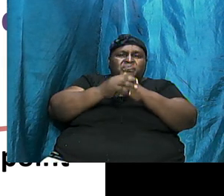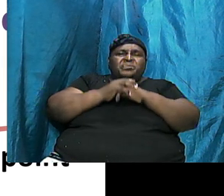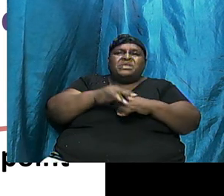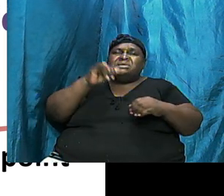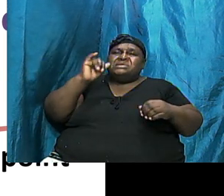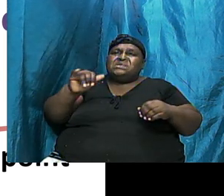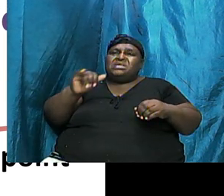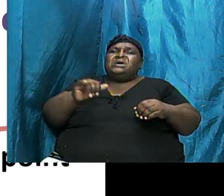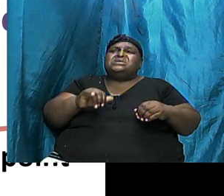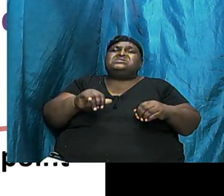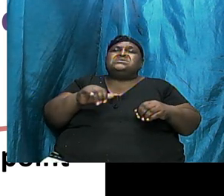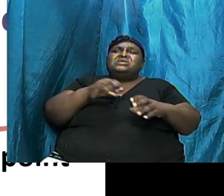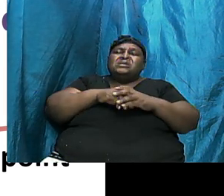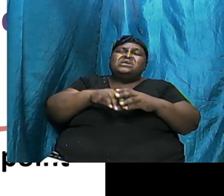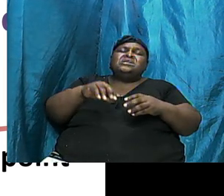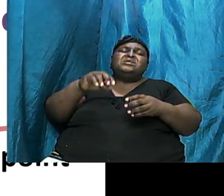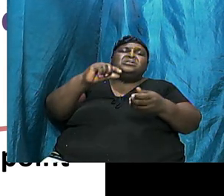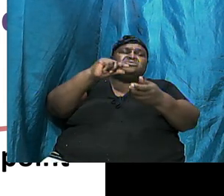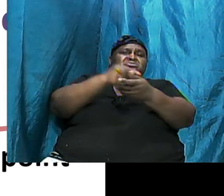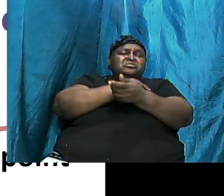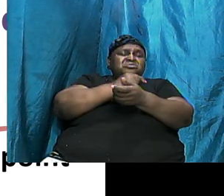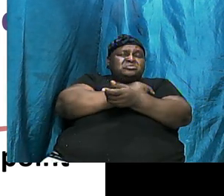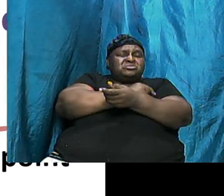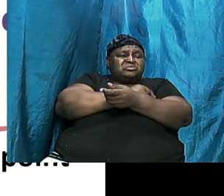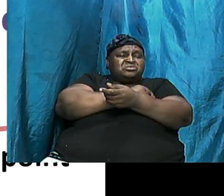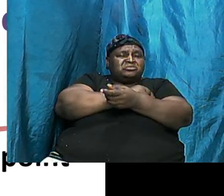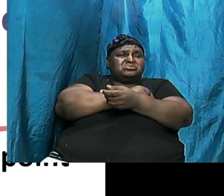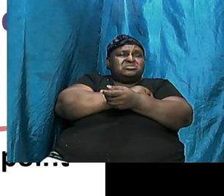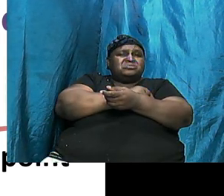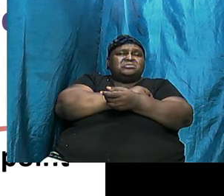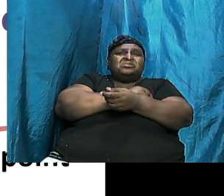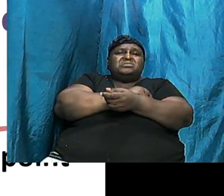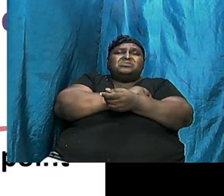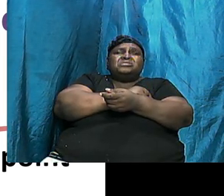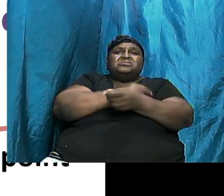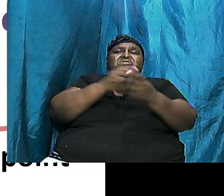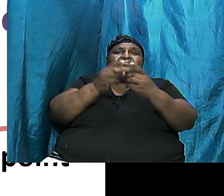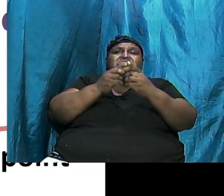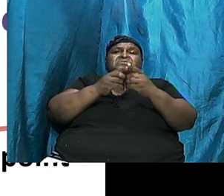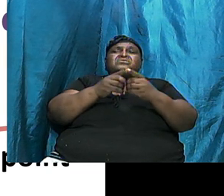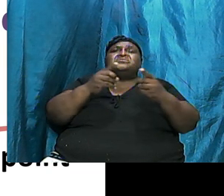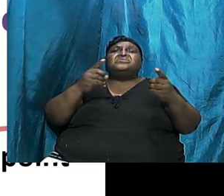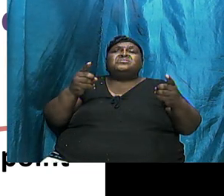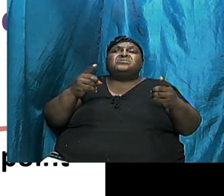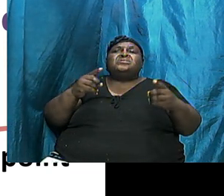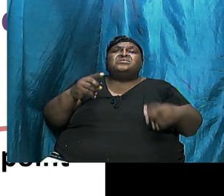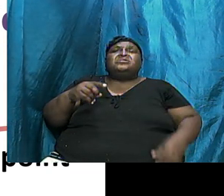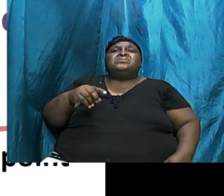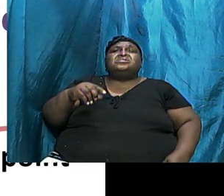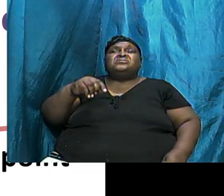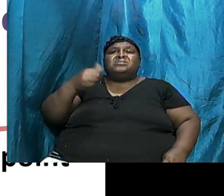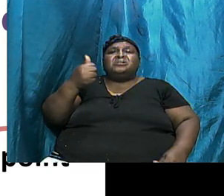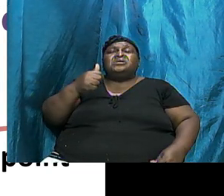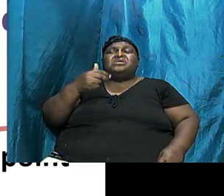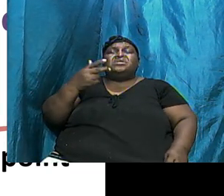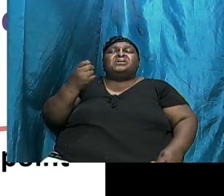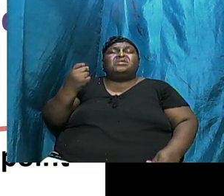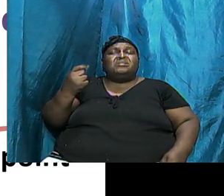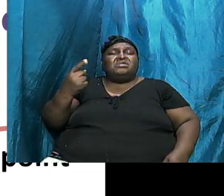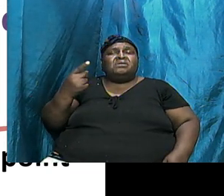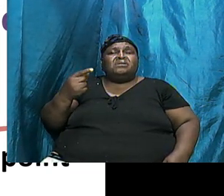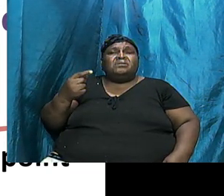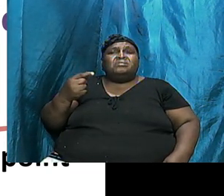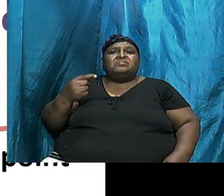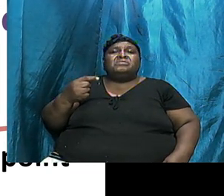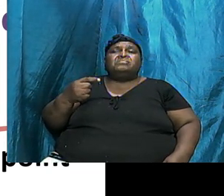In In In The Dispersion Of Nations The Fifth Division Chapters 10 And 11 Let Me Tell